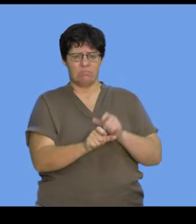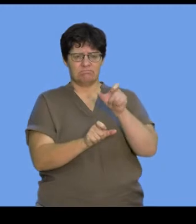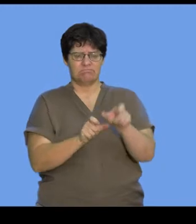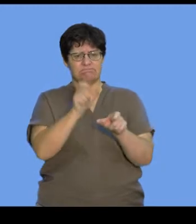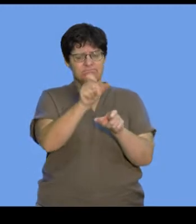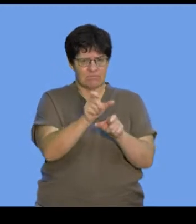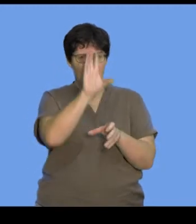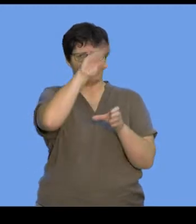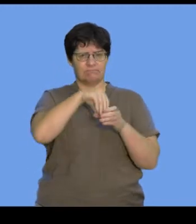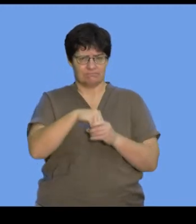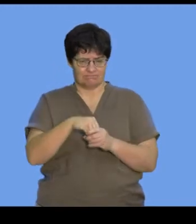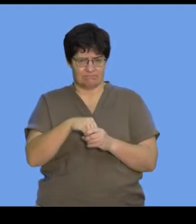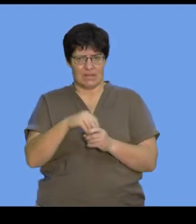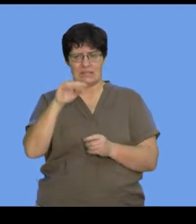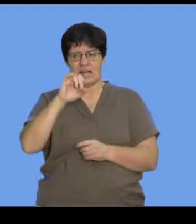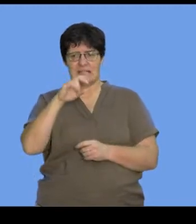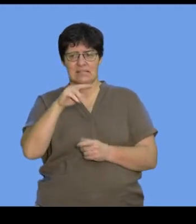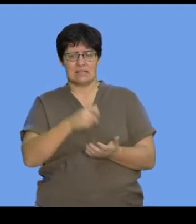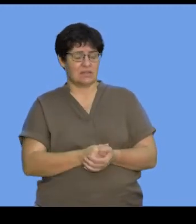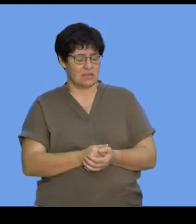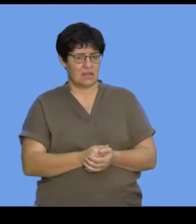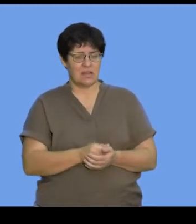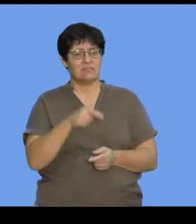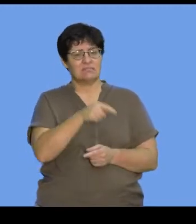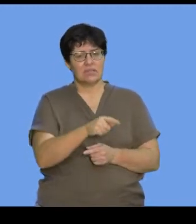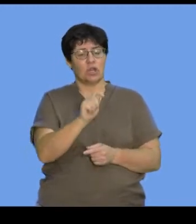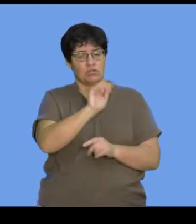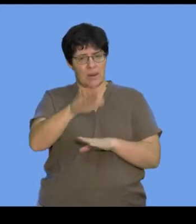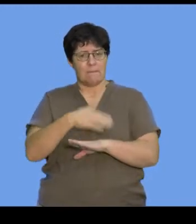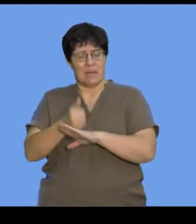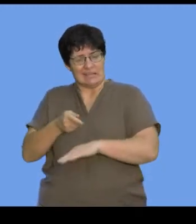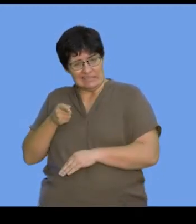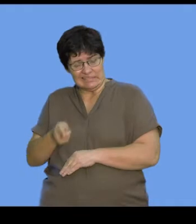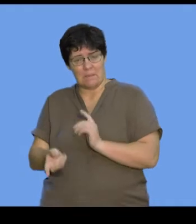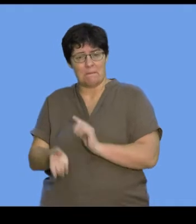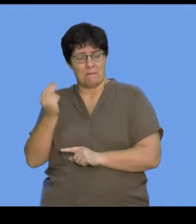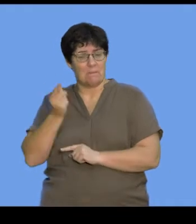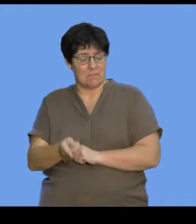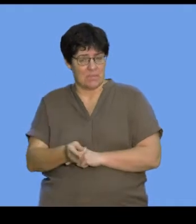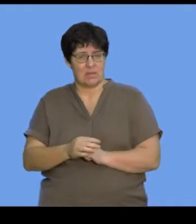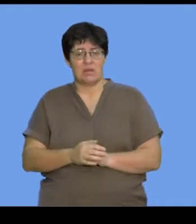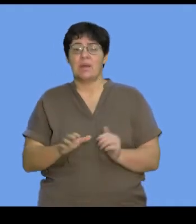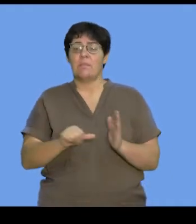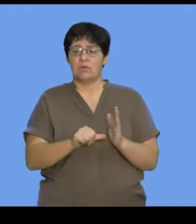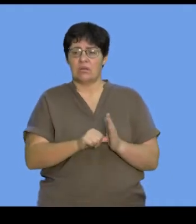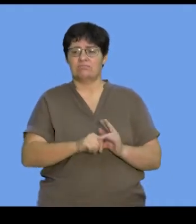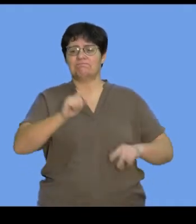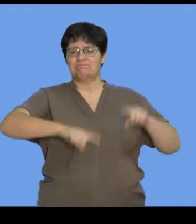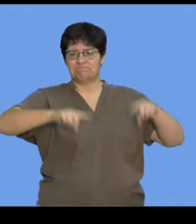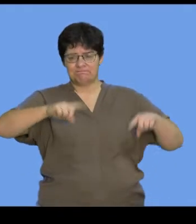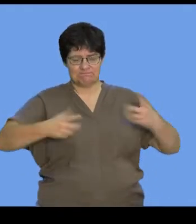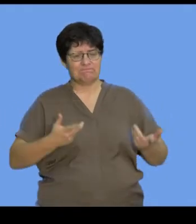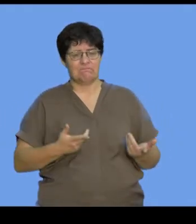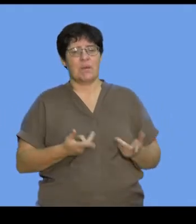nucleotides and what are nitrogenous bases found in these nucleotides. Very important would be the types of nucleic